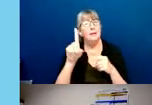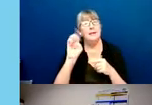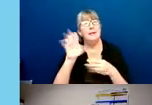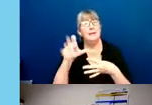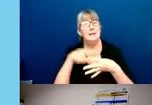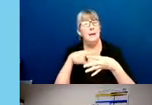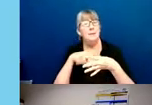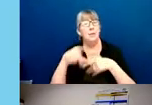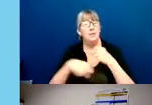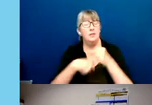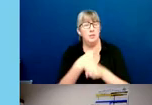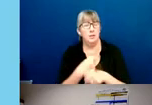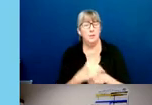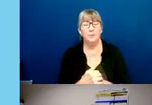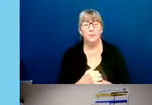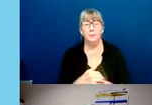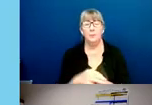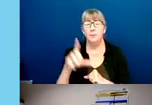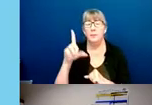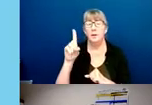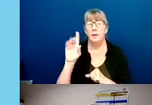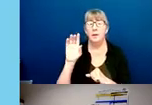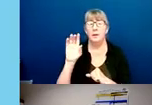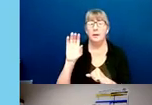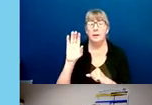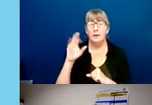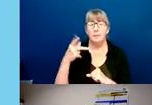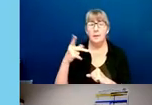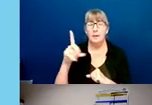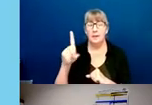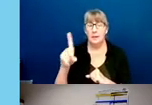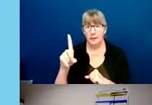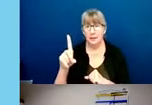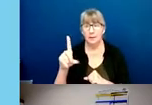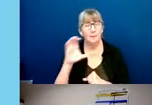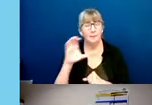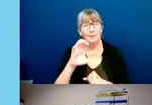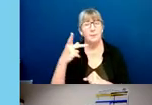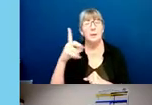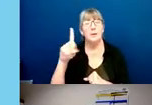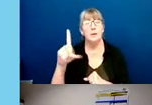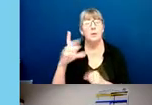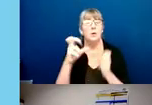CPD aims to publish these three policies by the end of 2021.